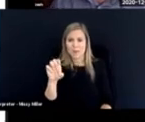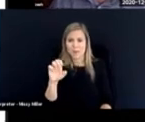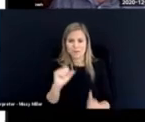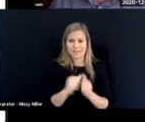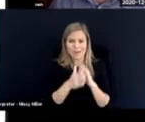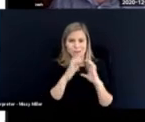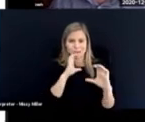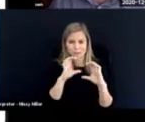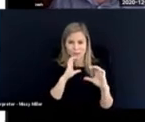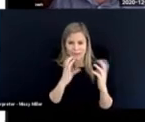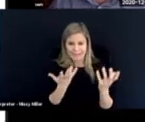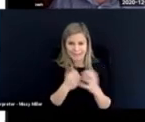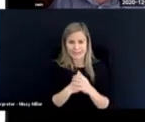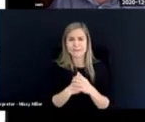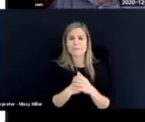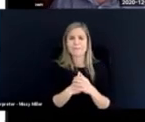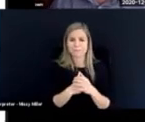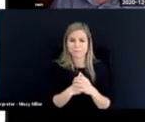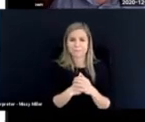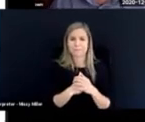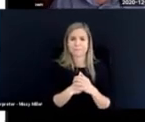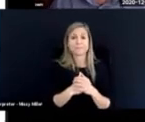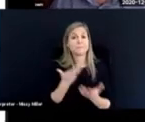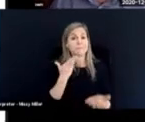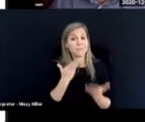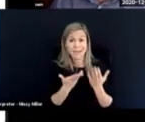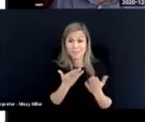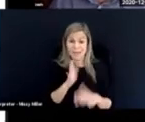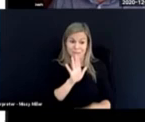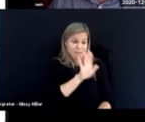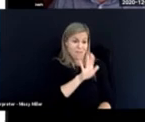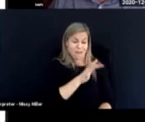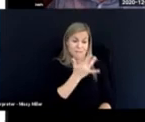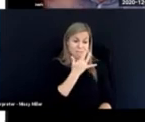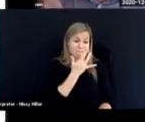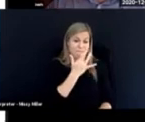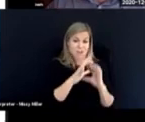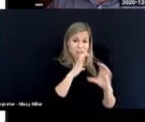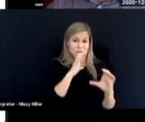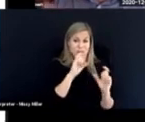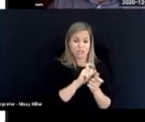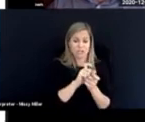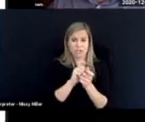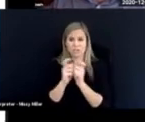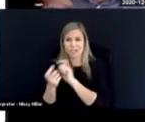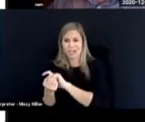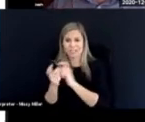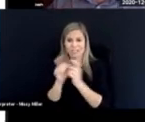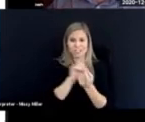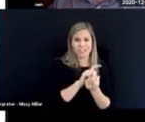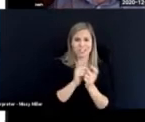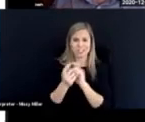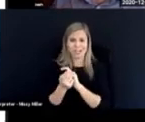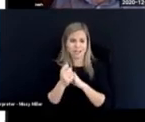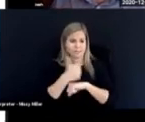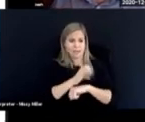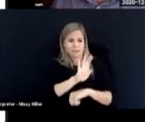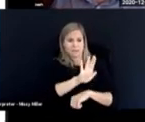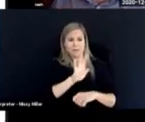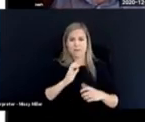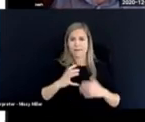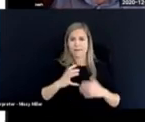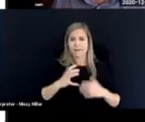And it wouldn't be unusual for those modes to change depending on